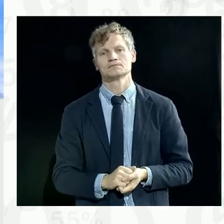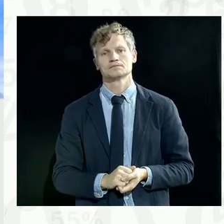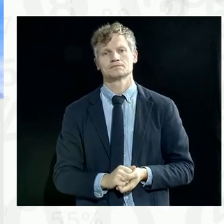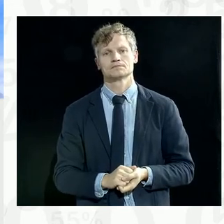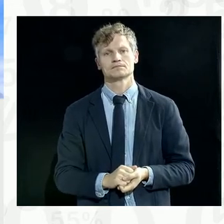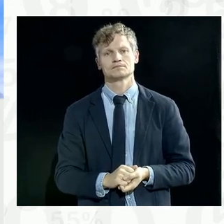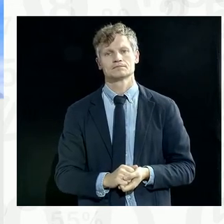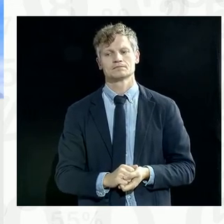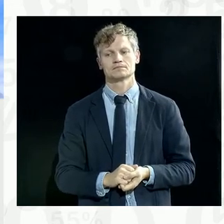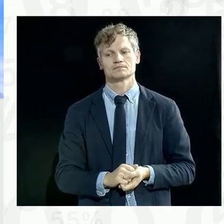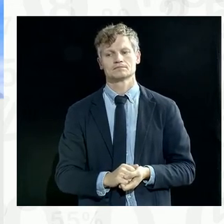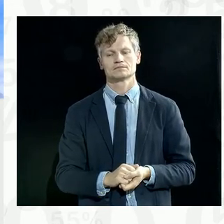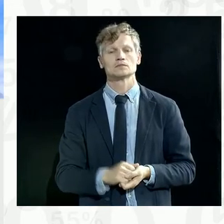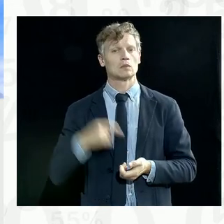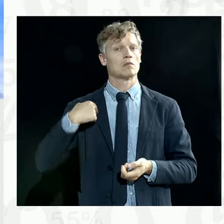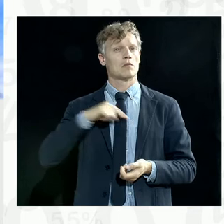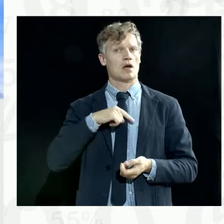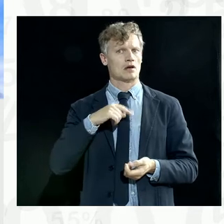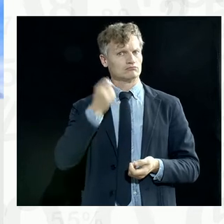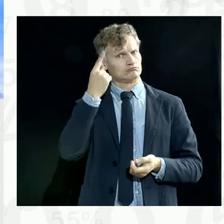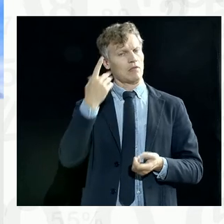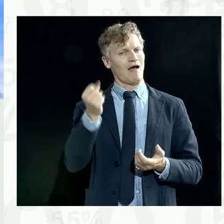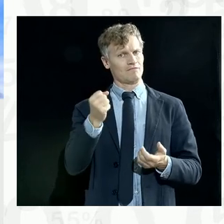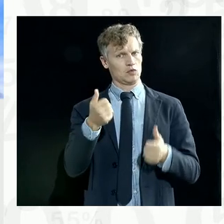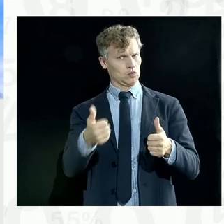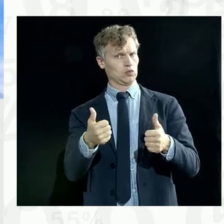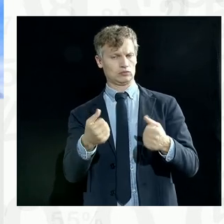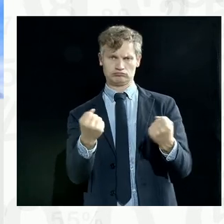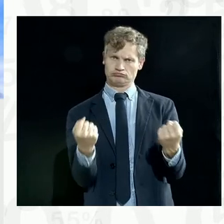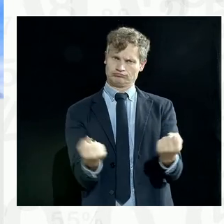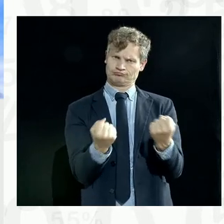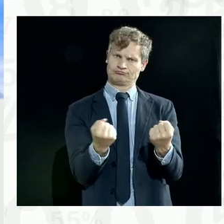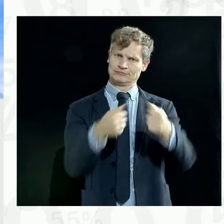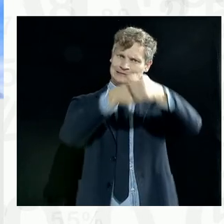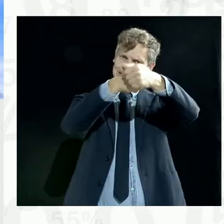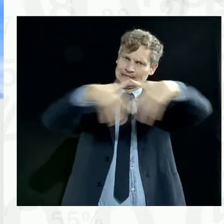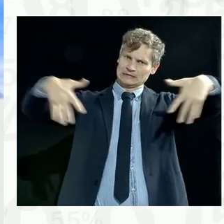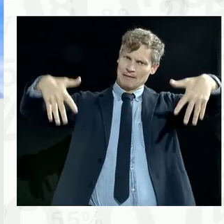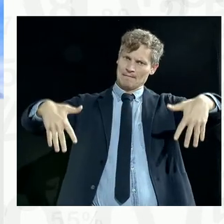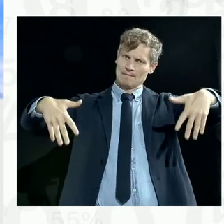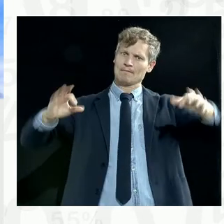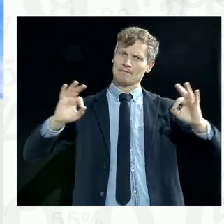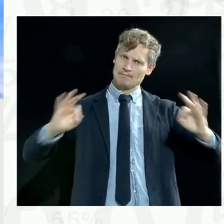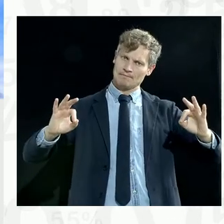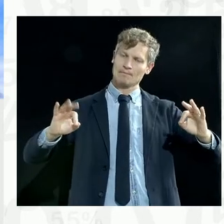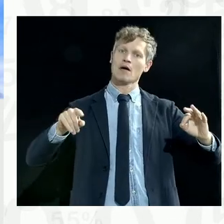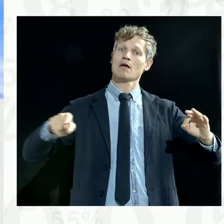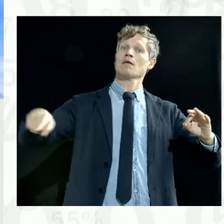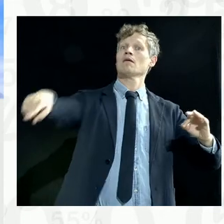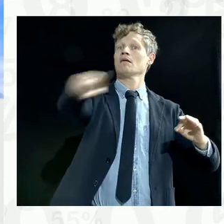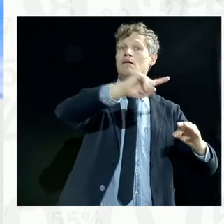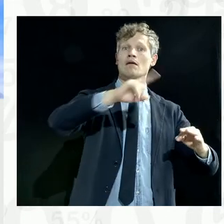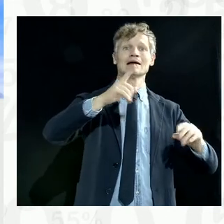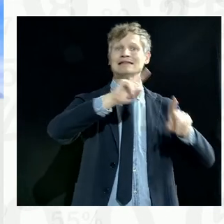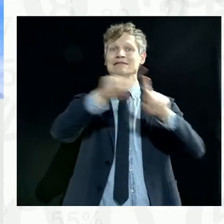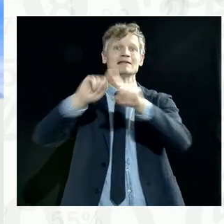suppliers, so that we've got a robust data system that can respond to the increasing needs of various